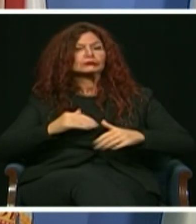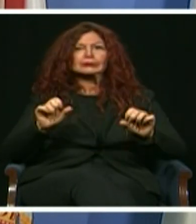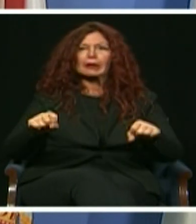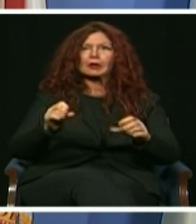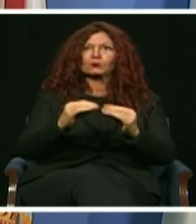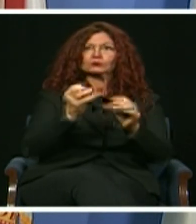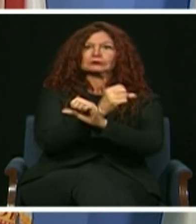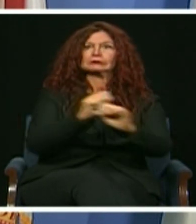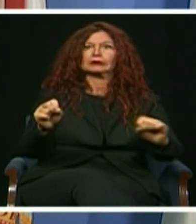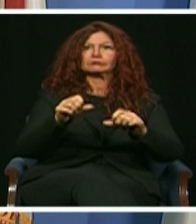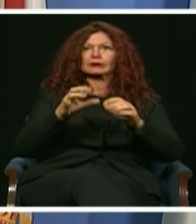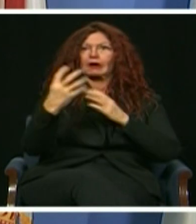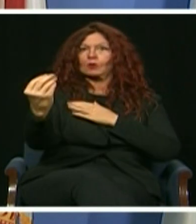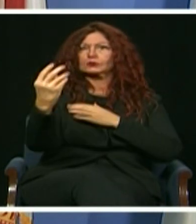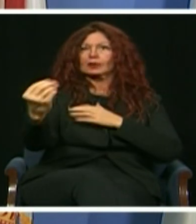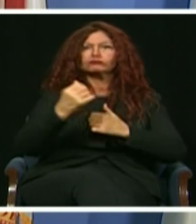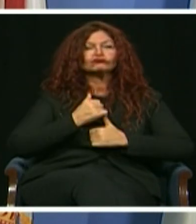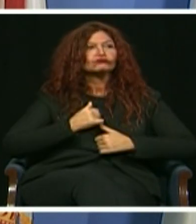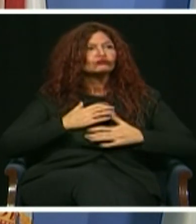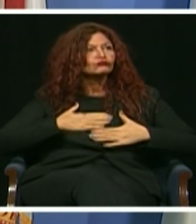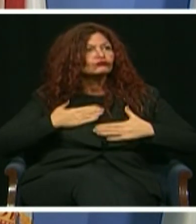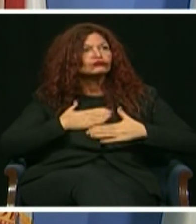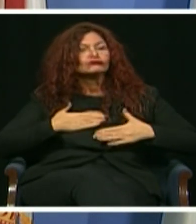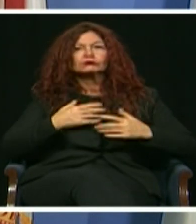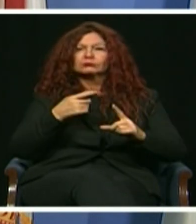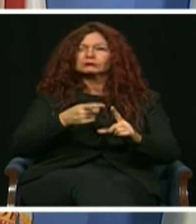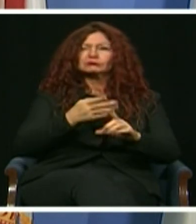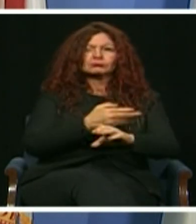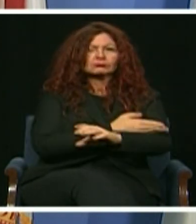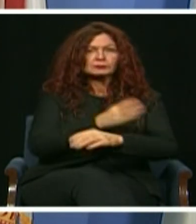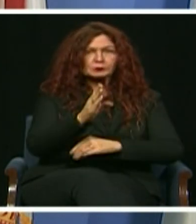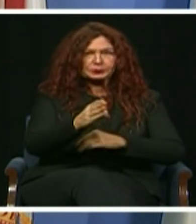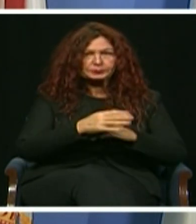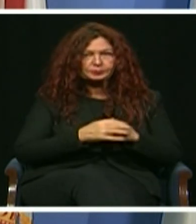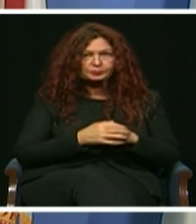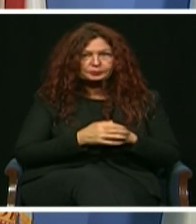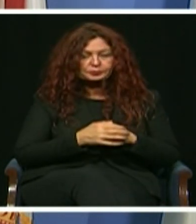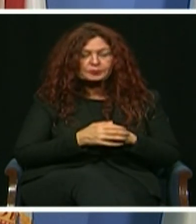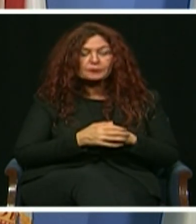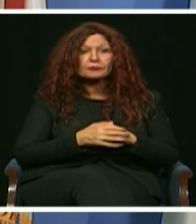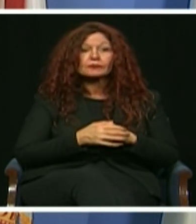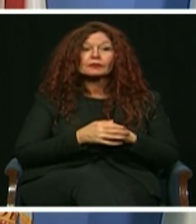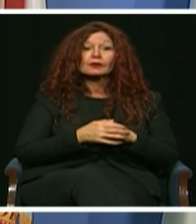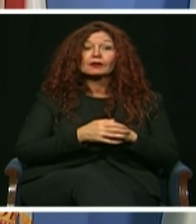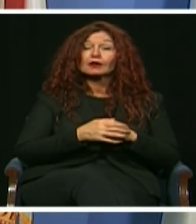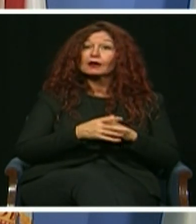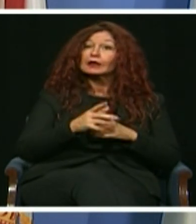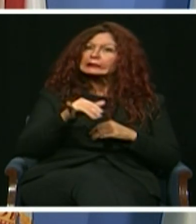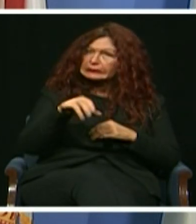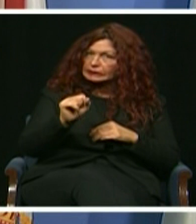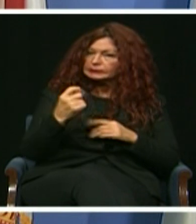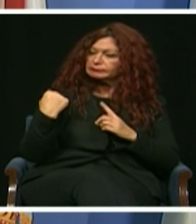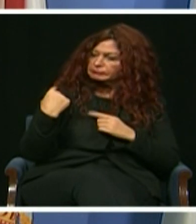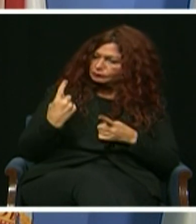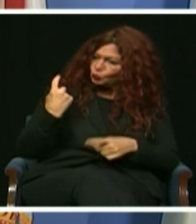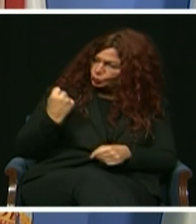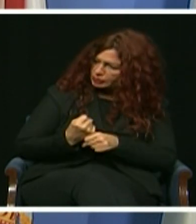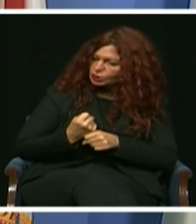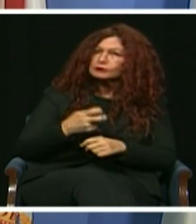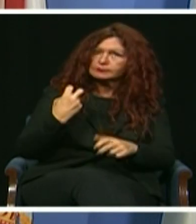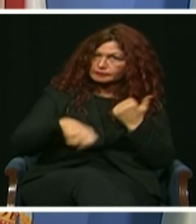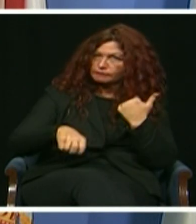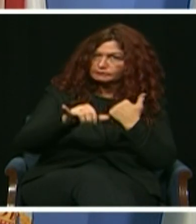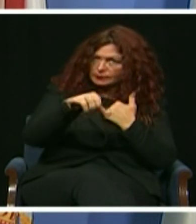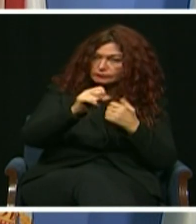Despite weathering an unprecedented economic storm, there are still big wins to celebrate from our trade and tourism sectors.